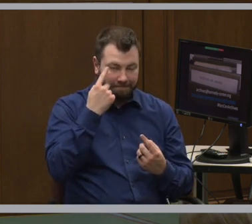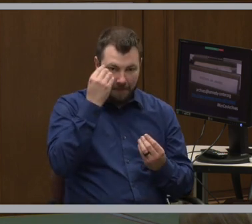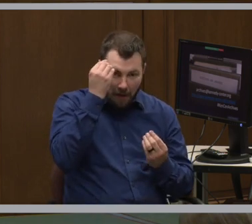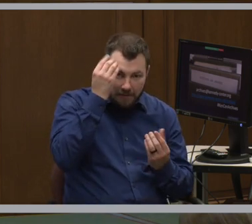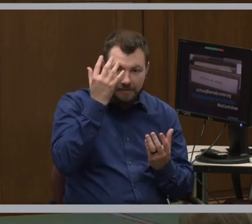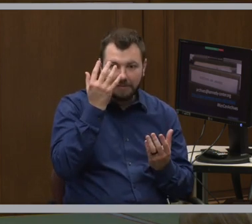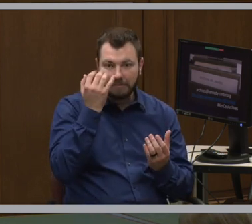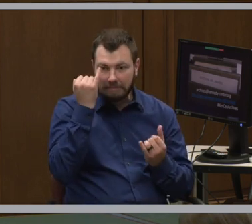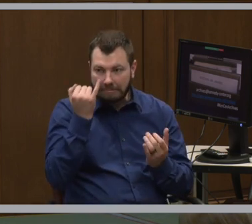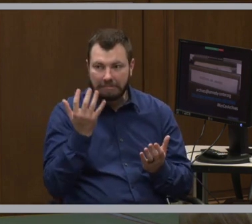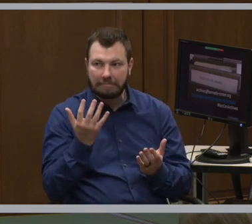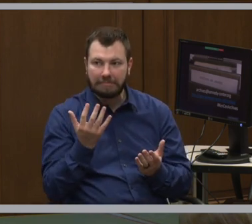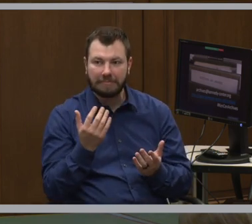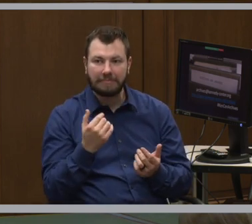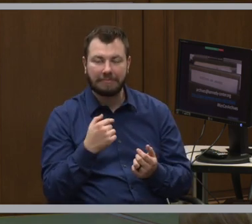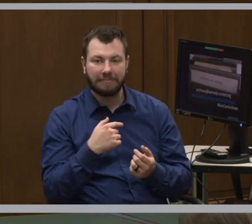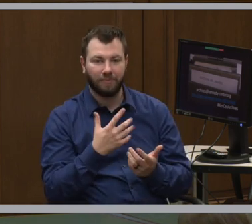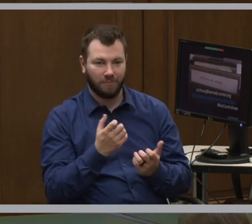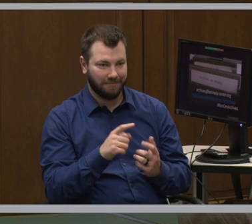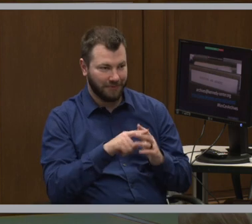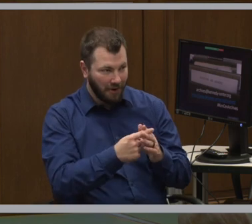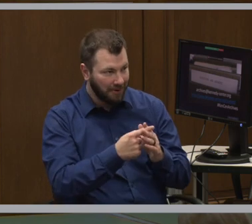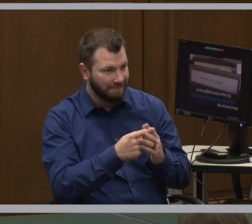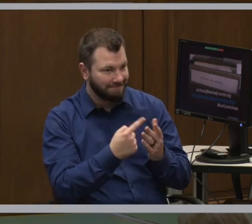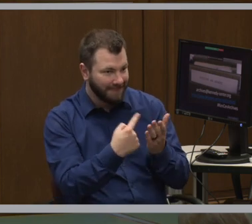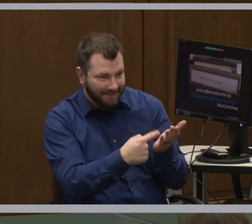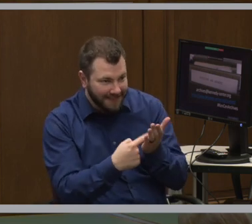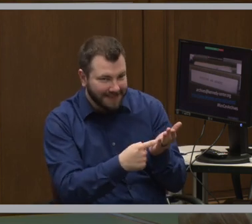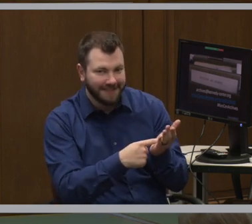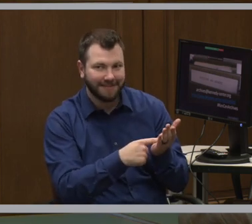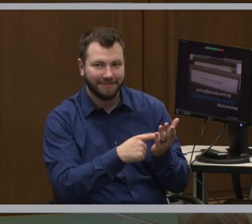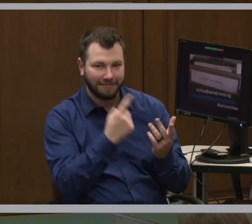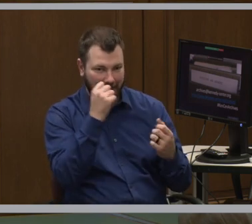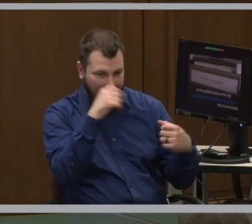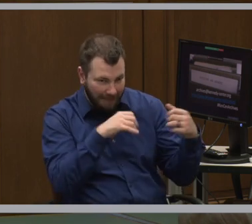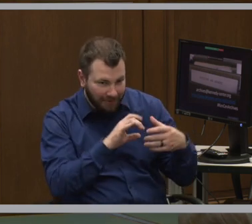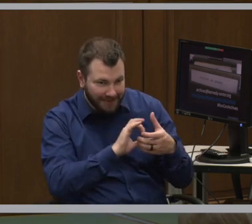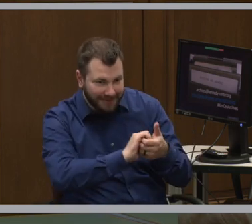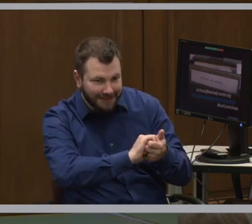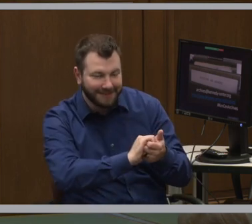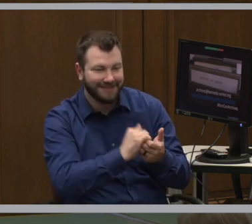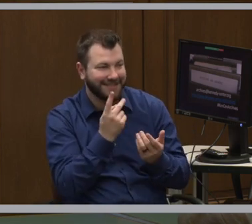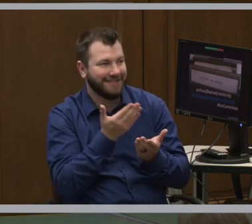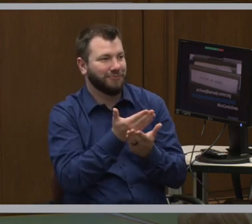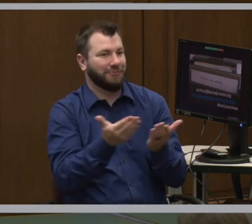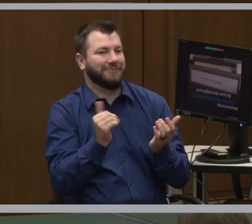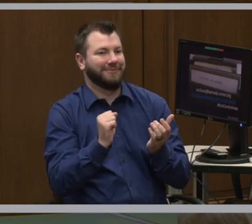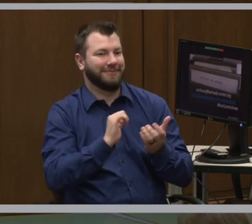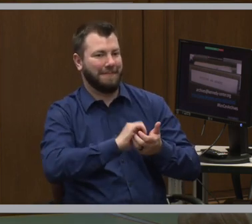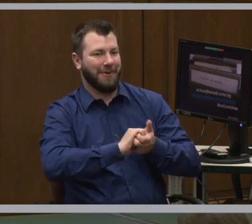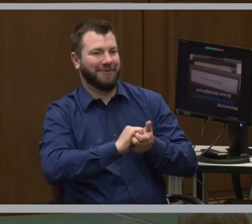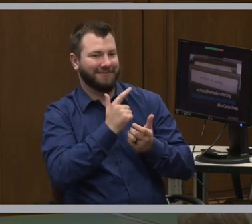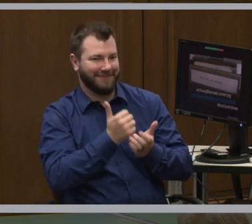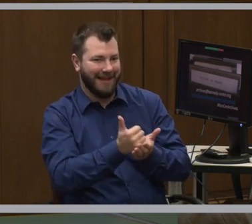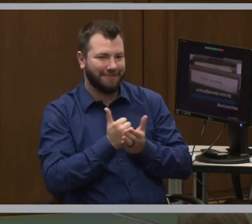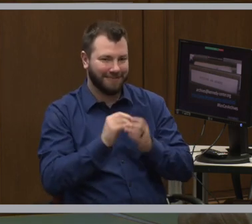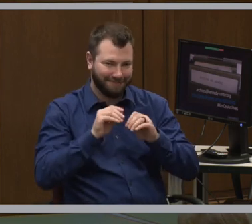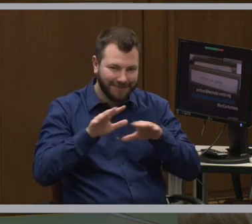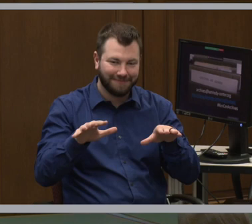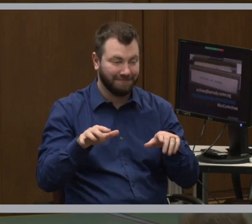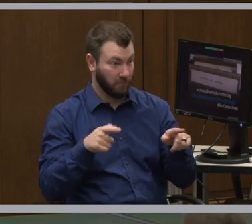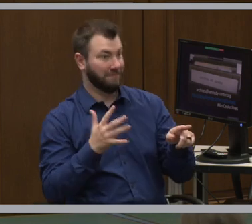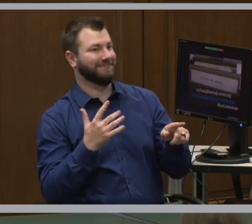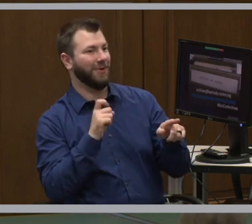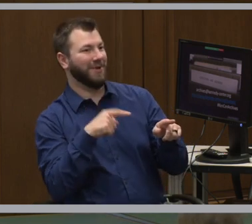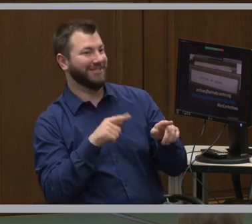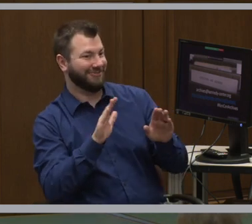I see this as the start of a conversation, a collaboration, and I see you all as partners in helping us get out the word. Oh, and you already have a question.